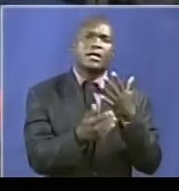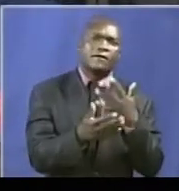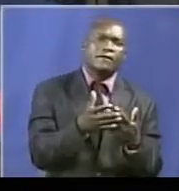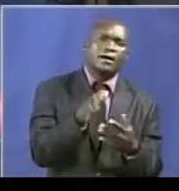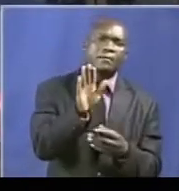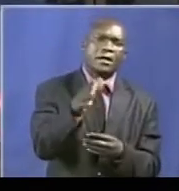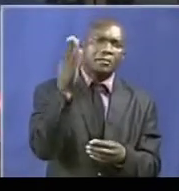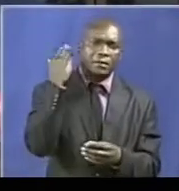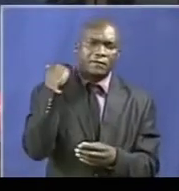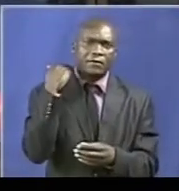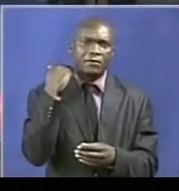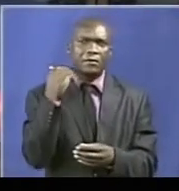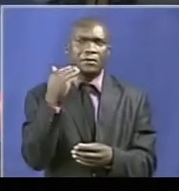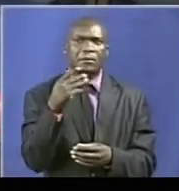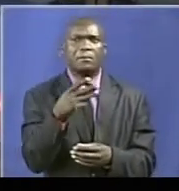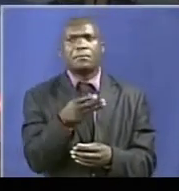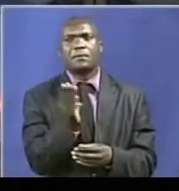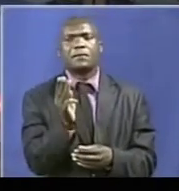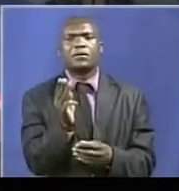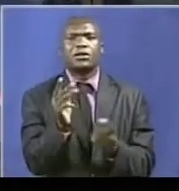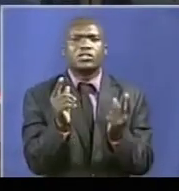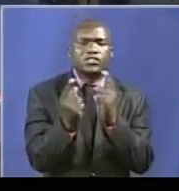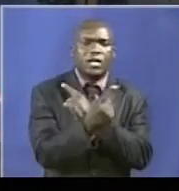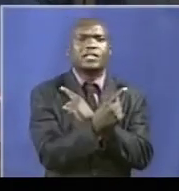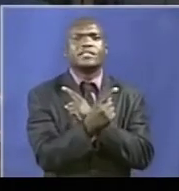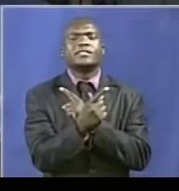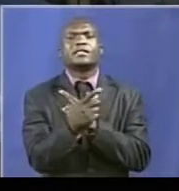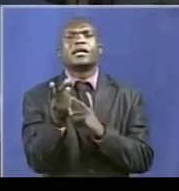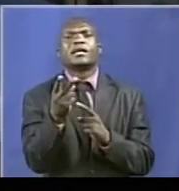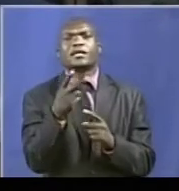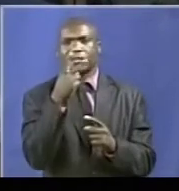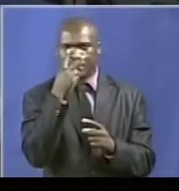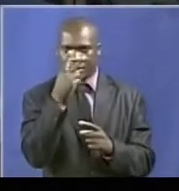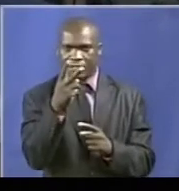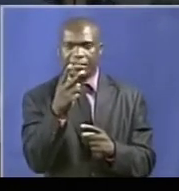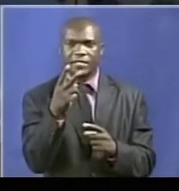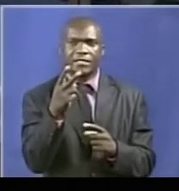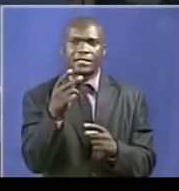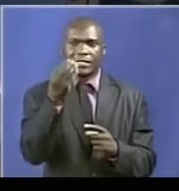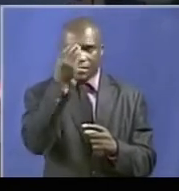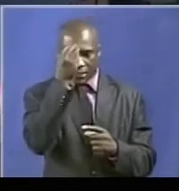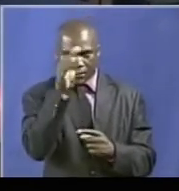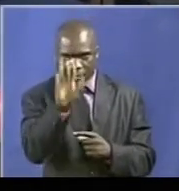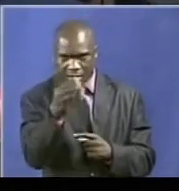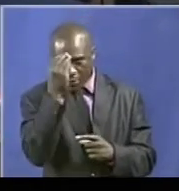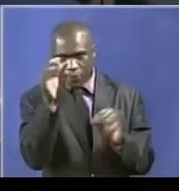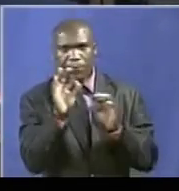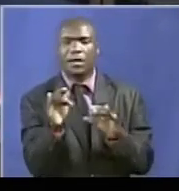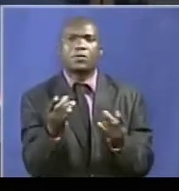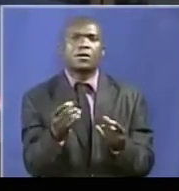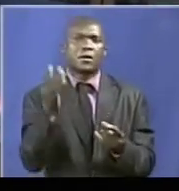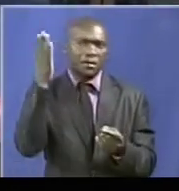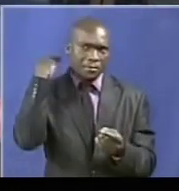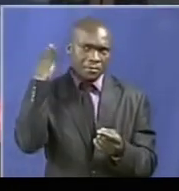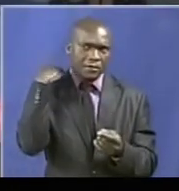some of these short changings. And are you bitter? No, I'm not. I was bitter.